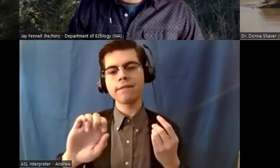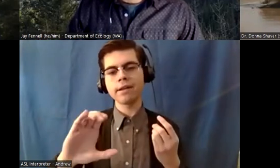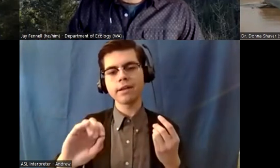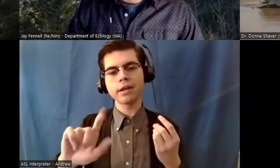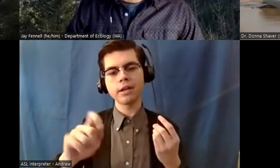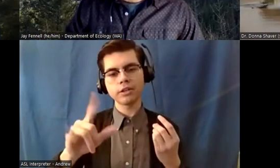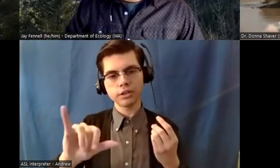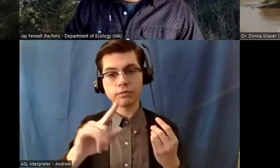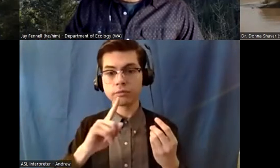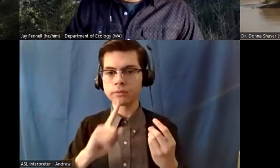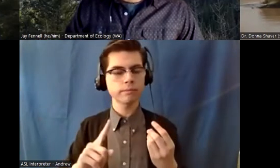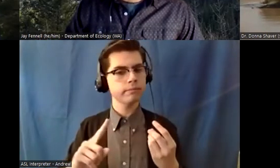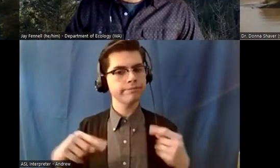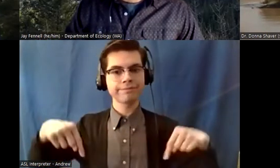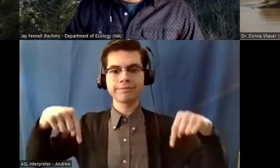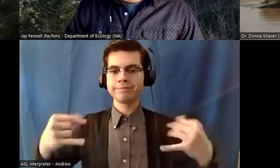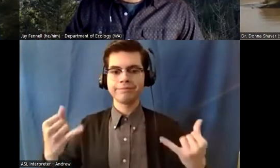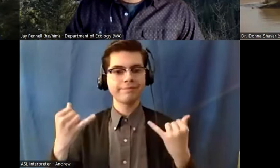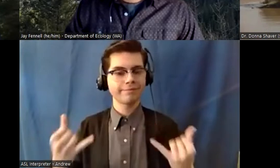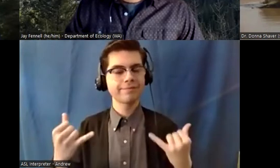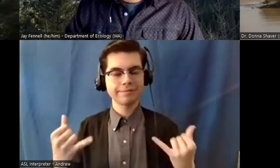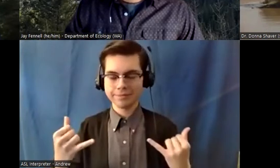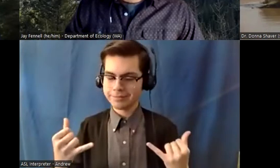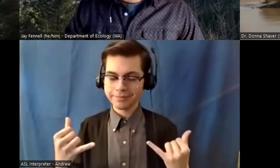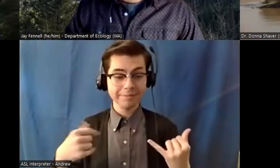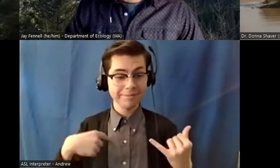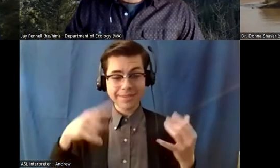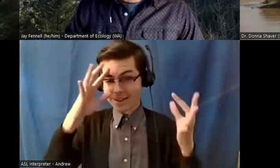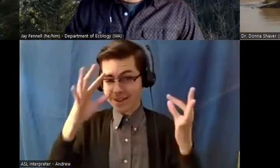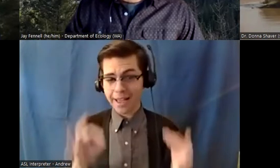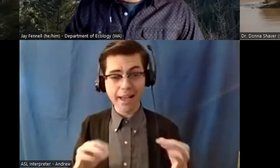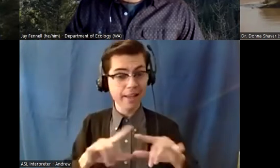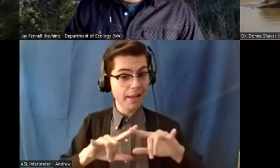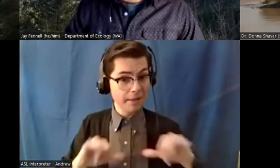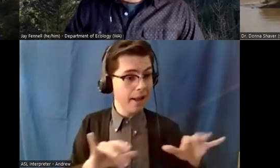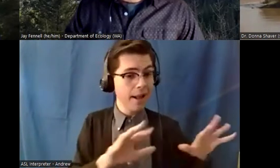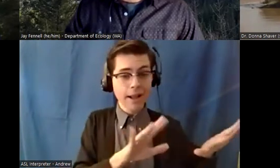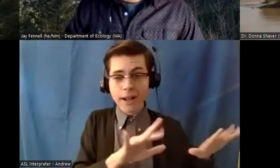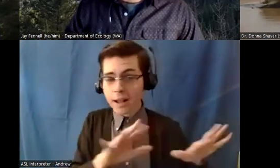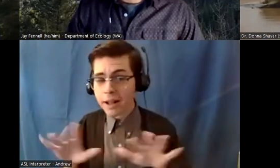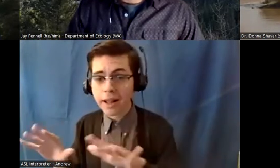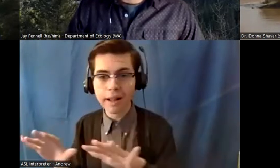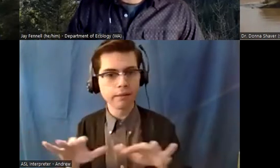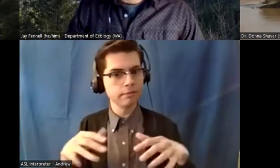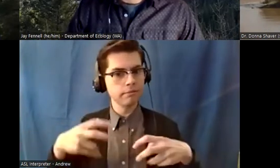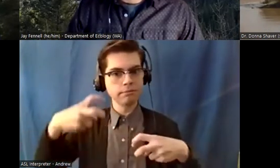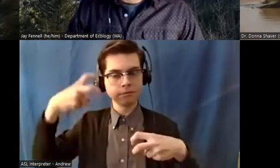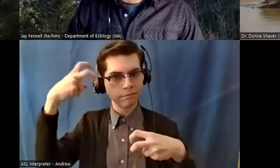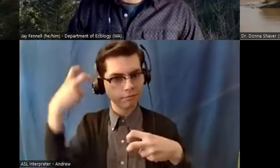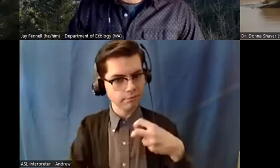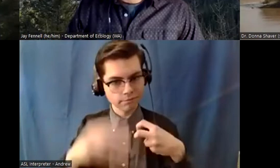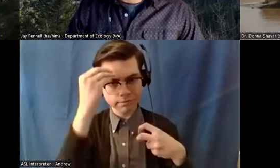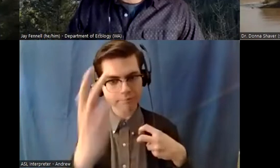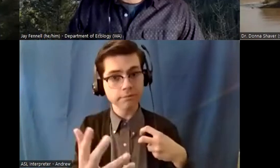hardest thing i've ever elected to do um but i manage it kind of by taking each day